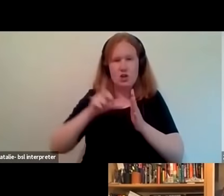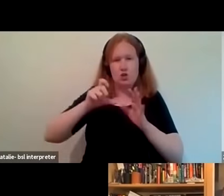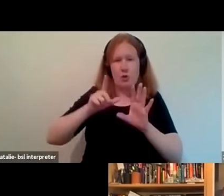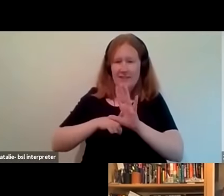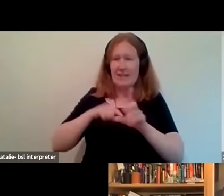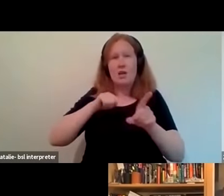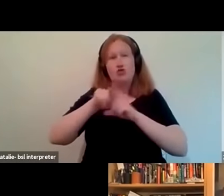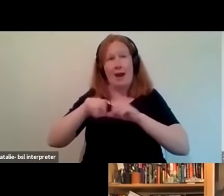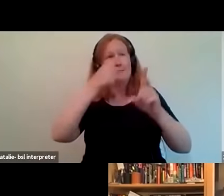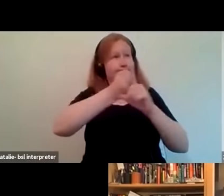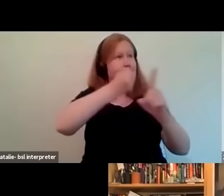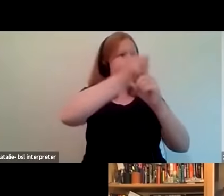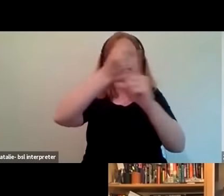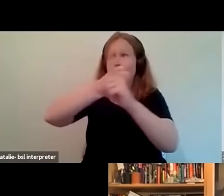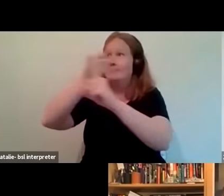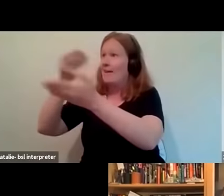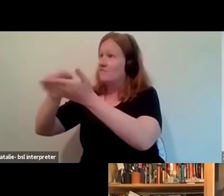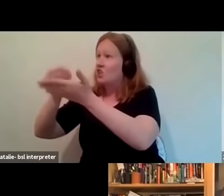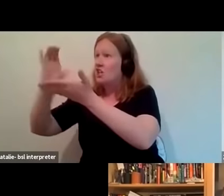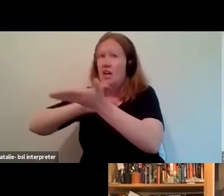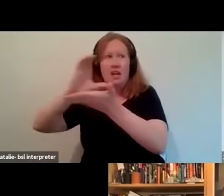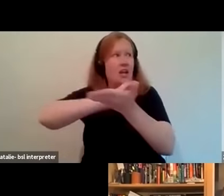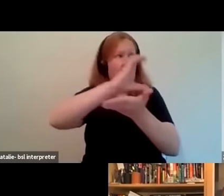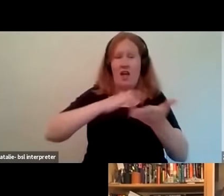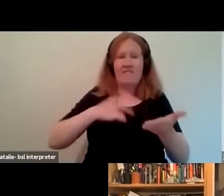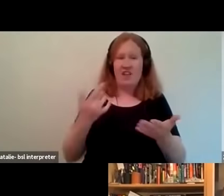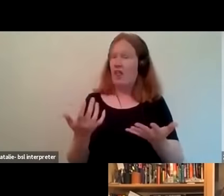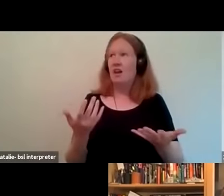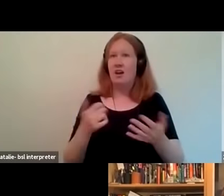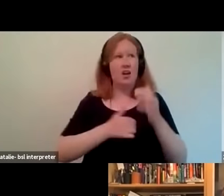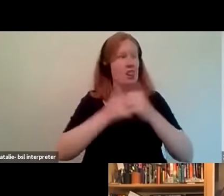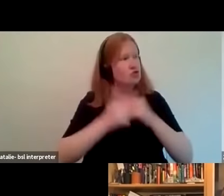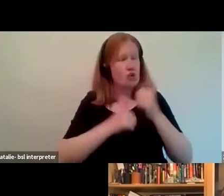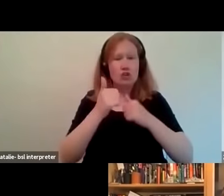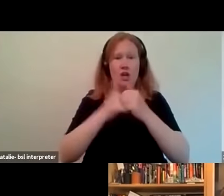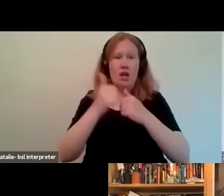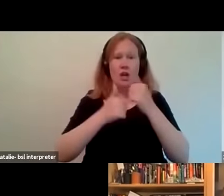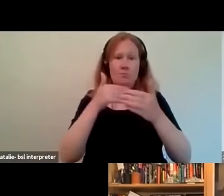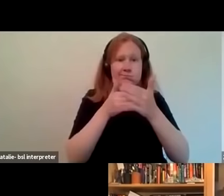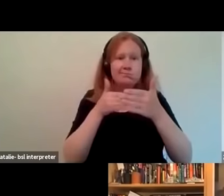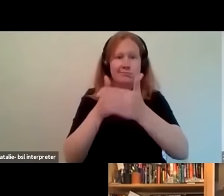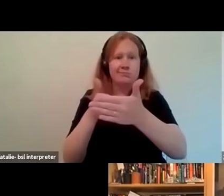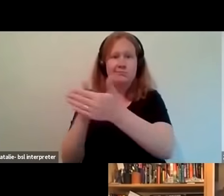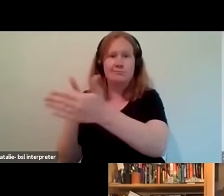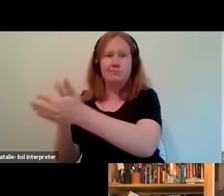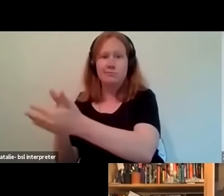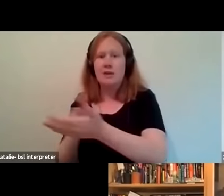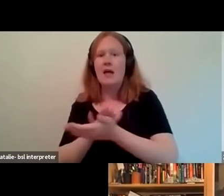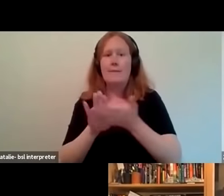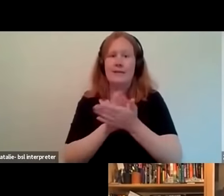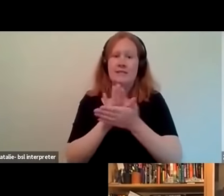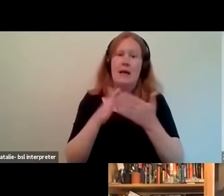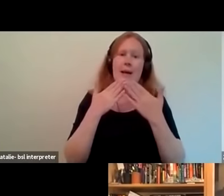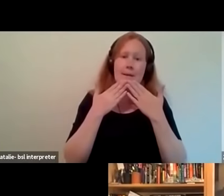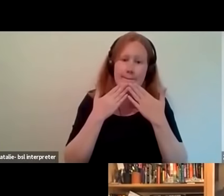to get money from funders and i felt the impact of sometimes of those structures that stood in front of you so yeah so please